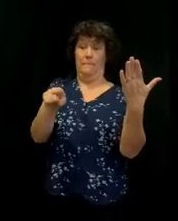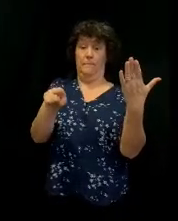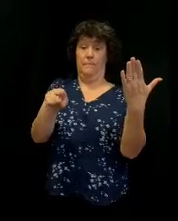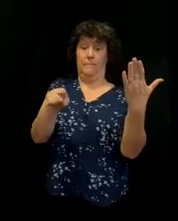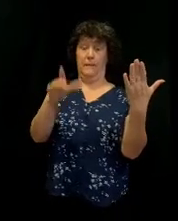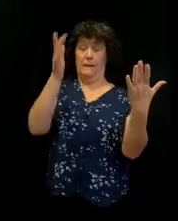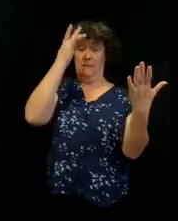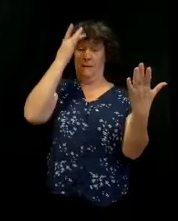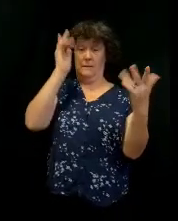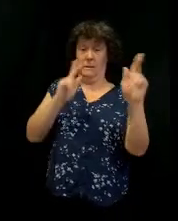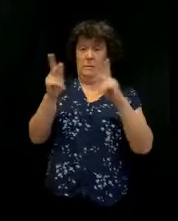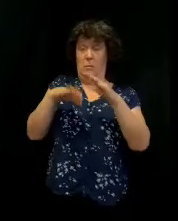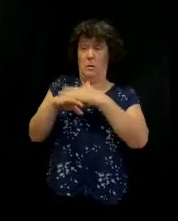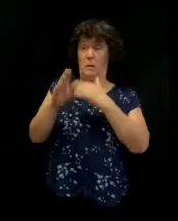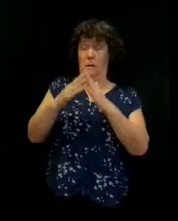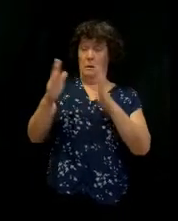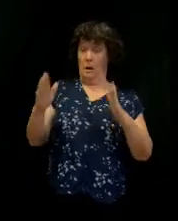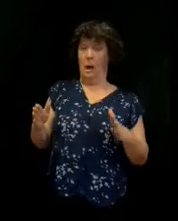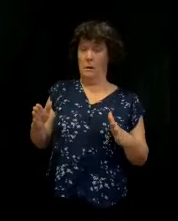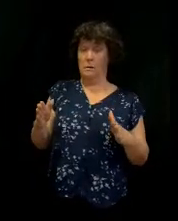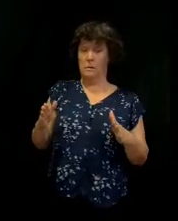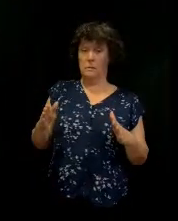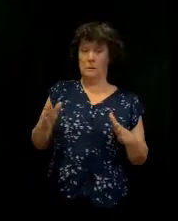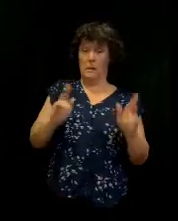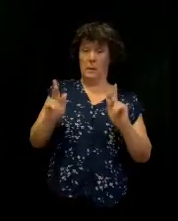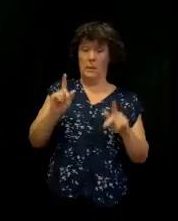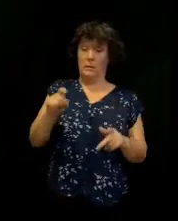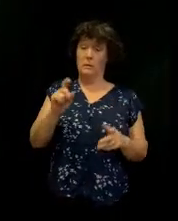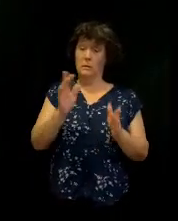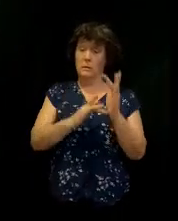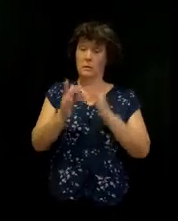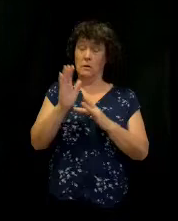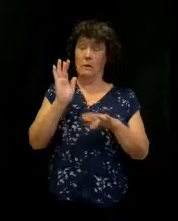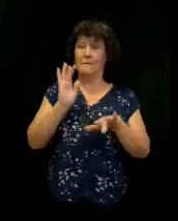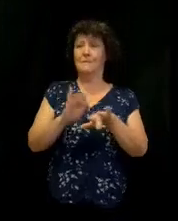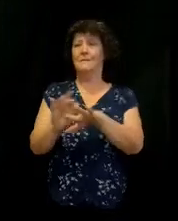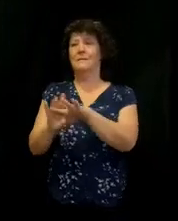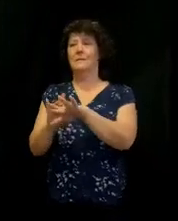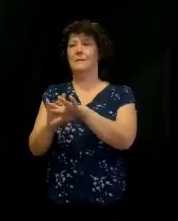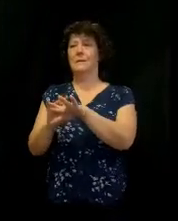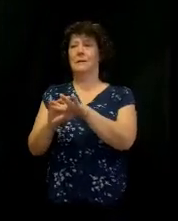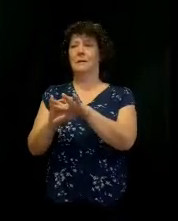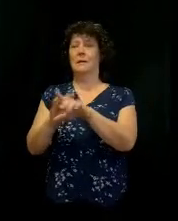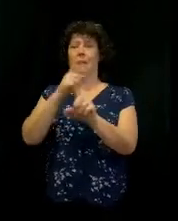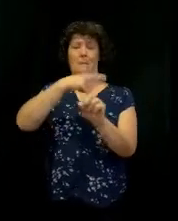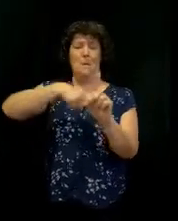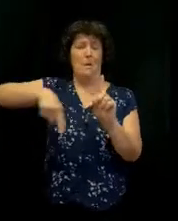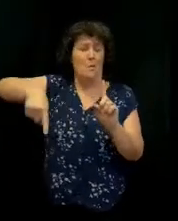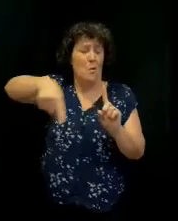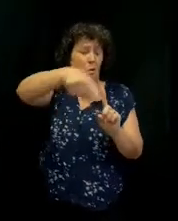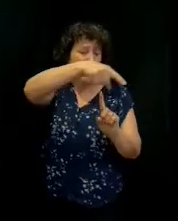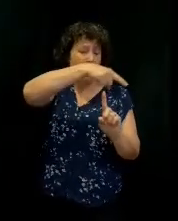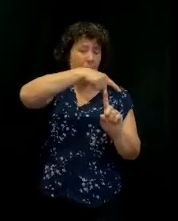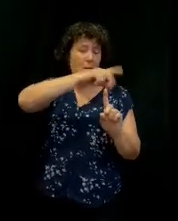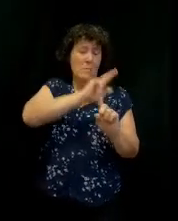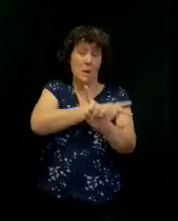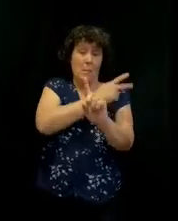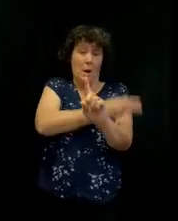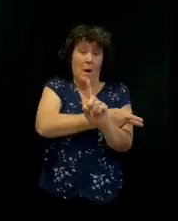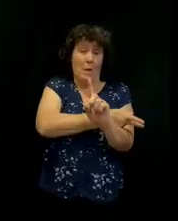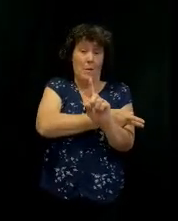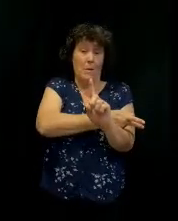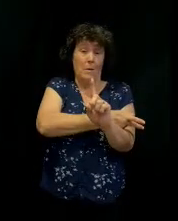sick people in the house. There was people that needed Jesus' touch, and they were all around him, the power, but they did not believe.